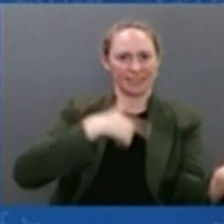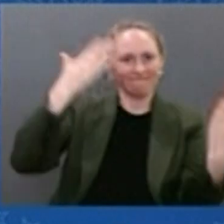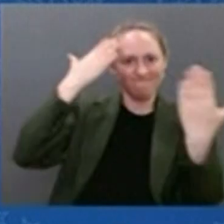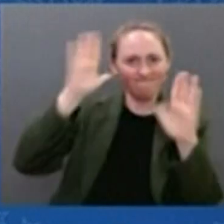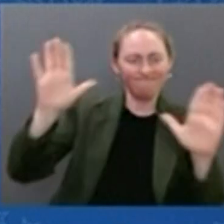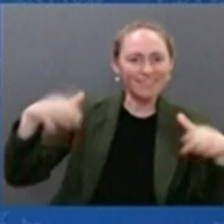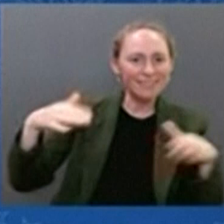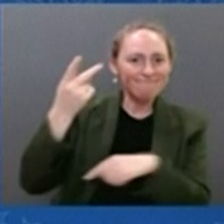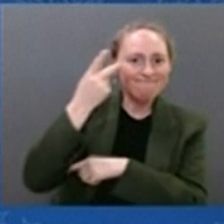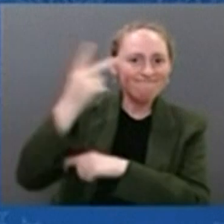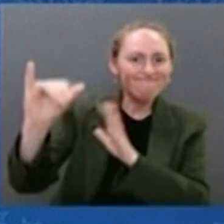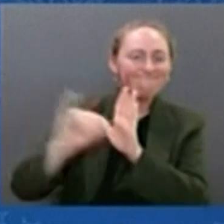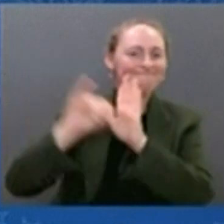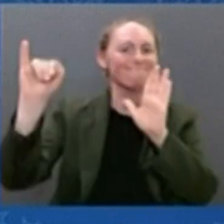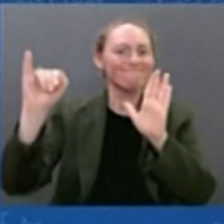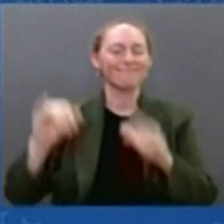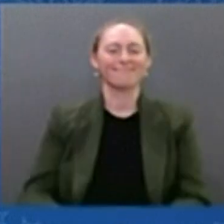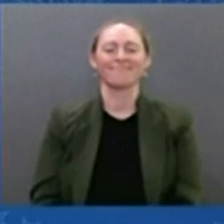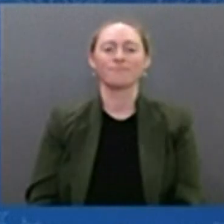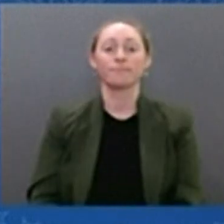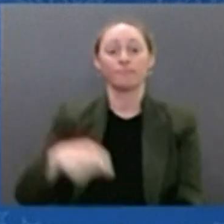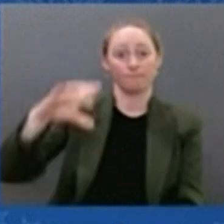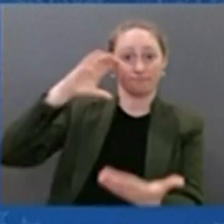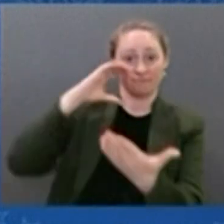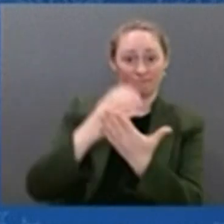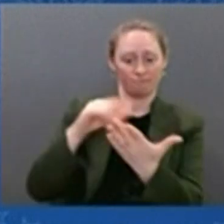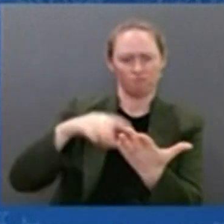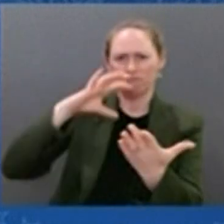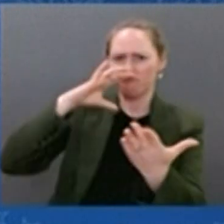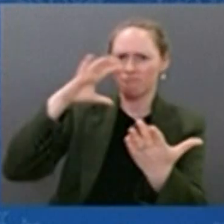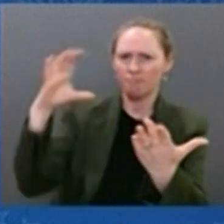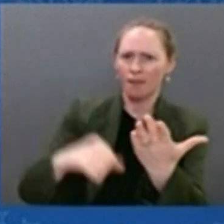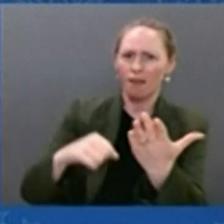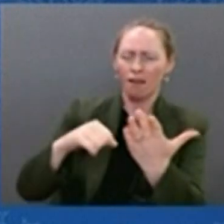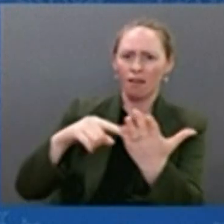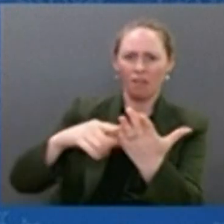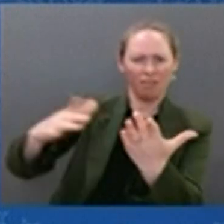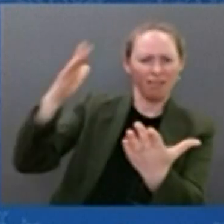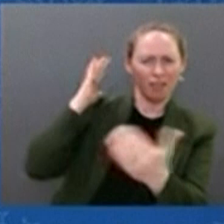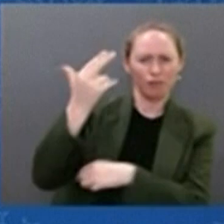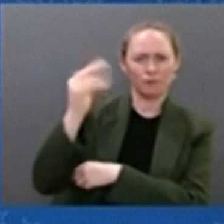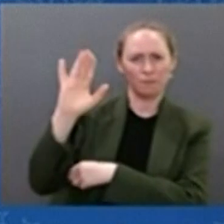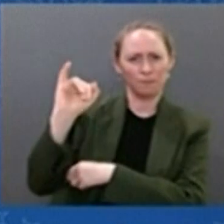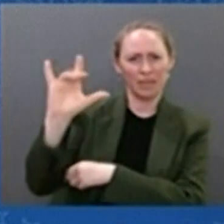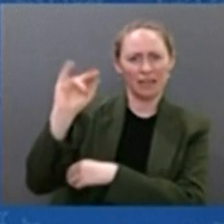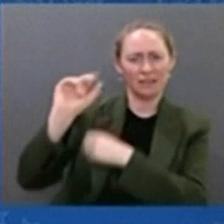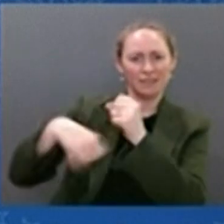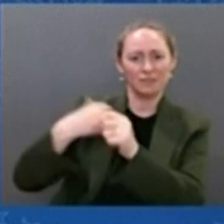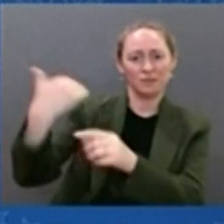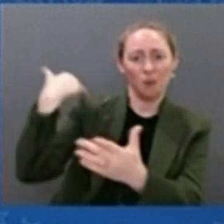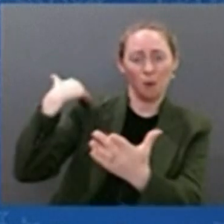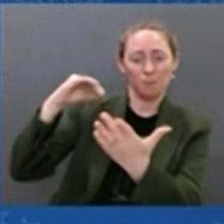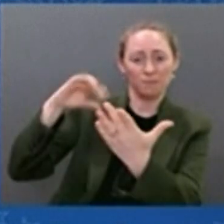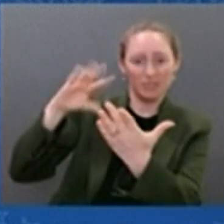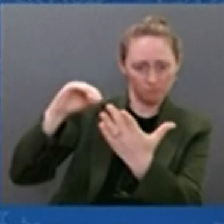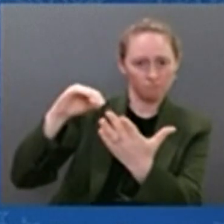Light travels at 186,000 miles per second, and that light that you are seeing on